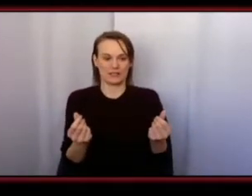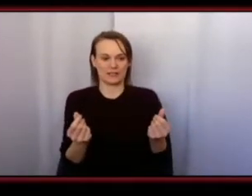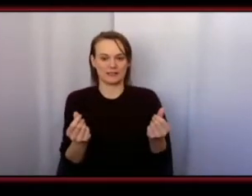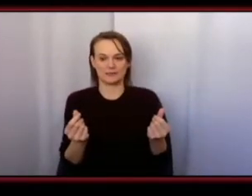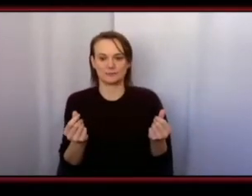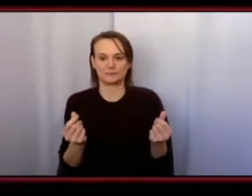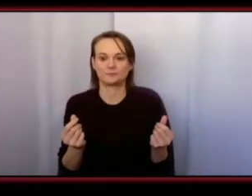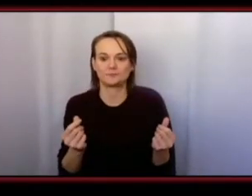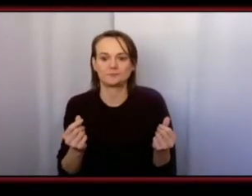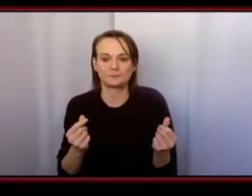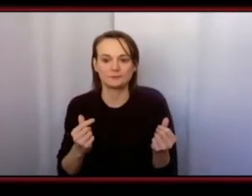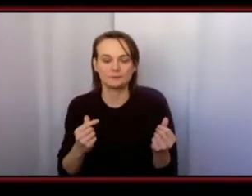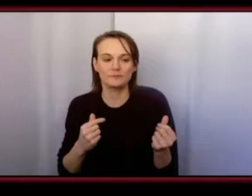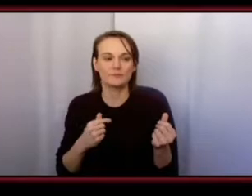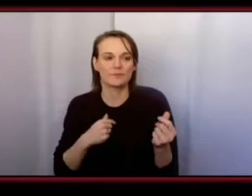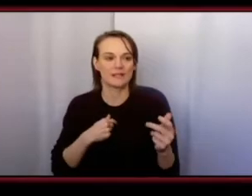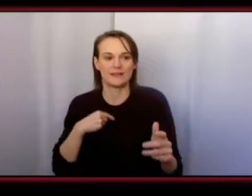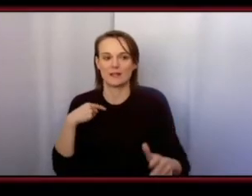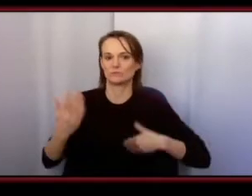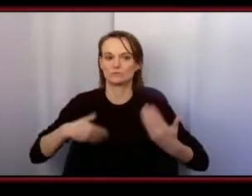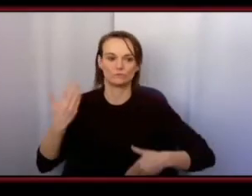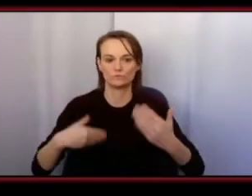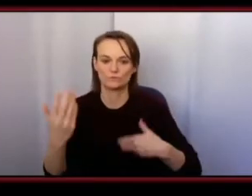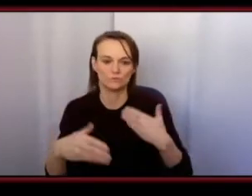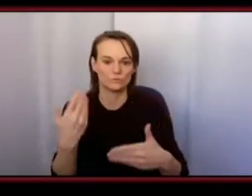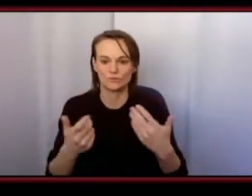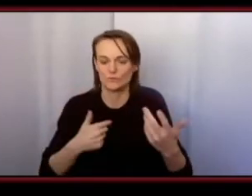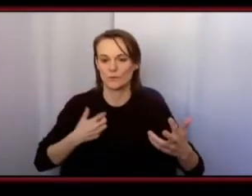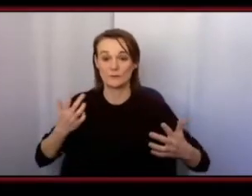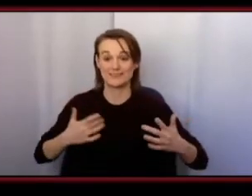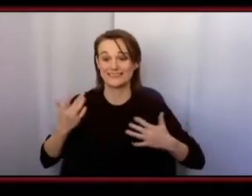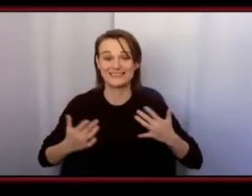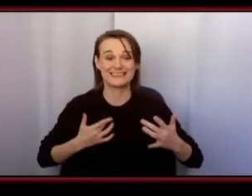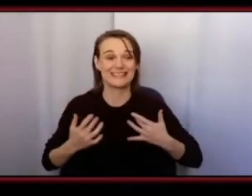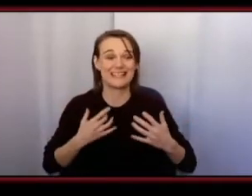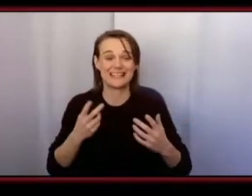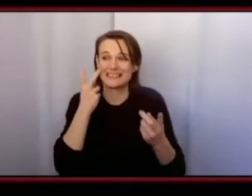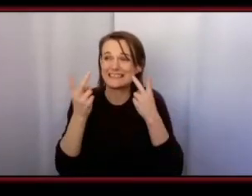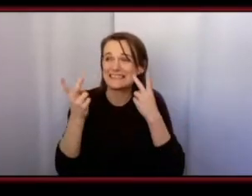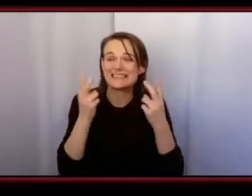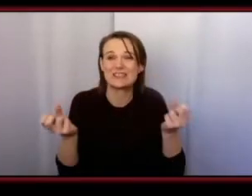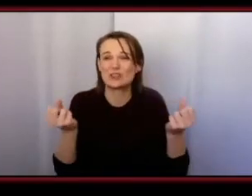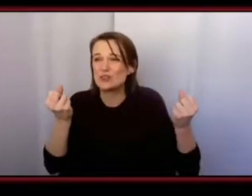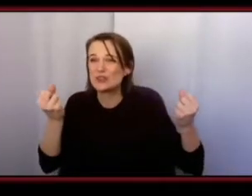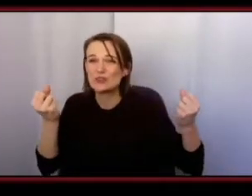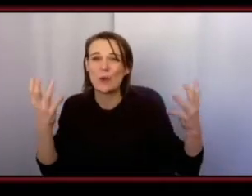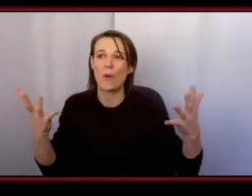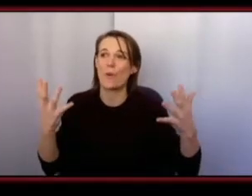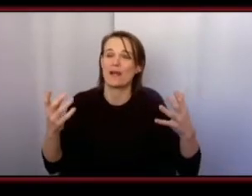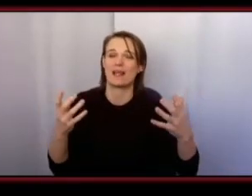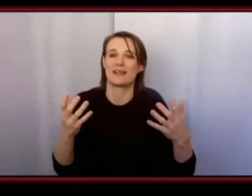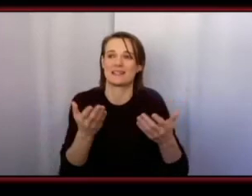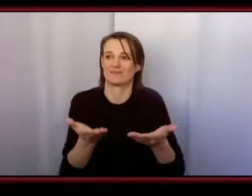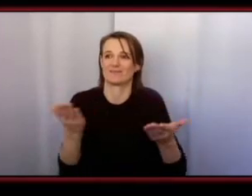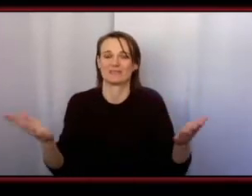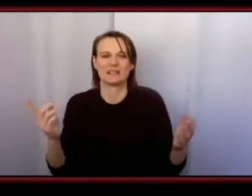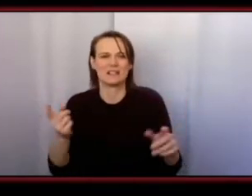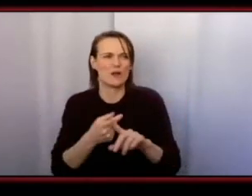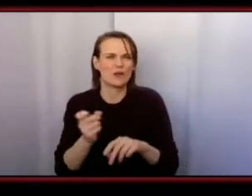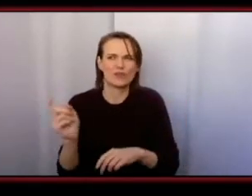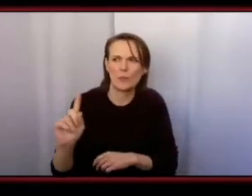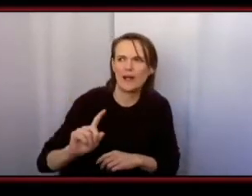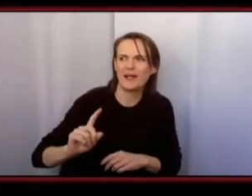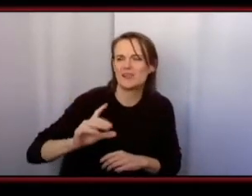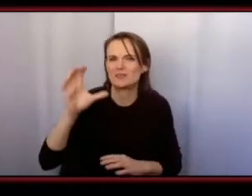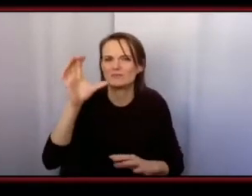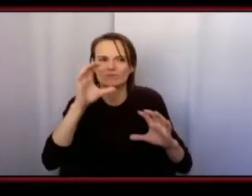really just tumbled from there i was just so excited to see all the different products out there and where i could get them from and where